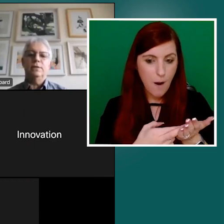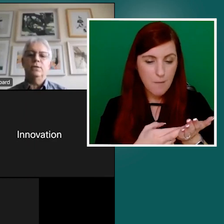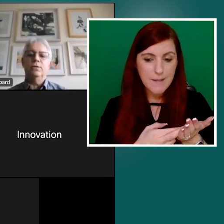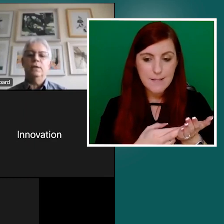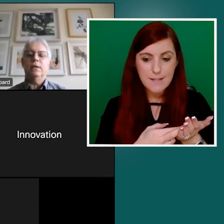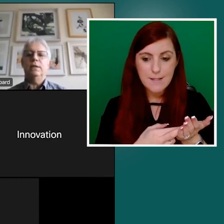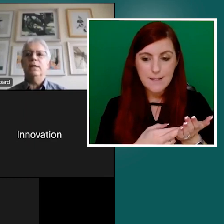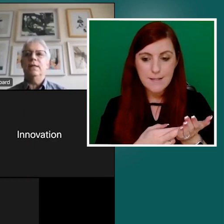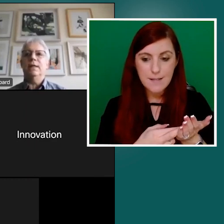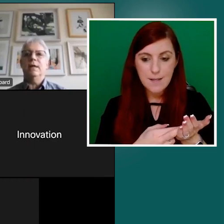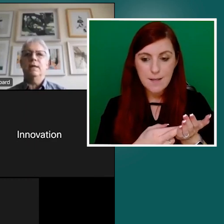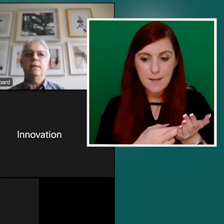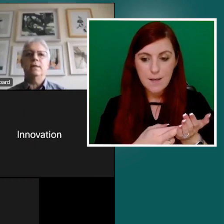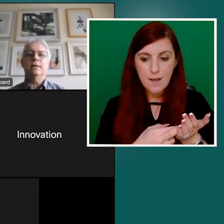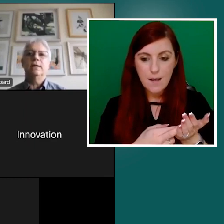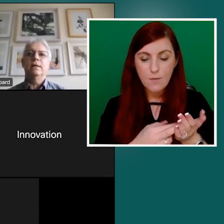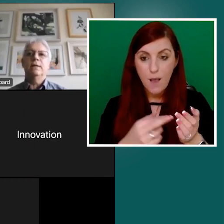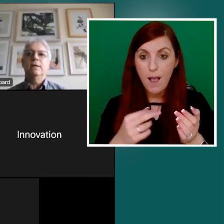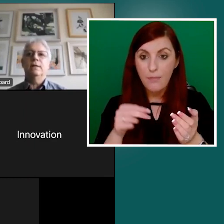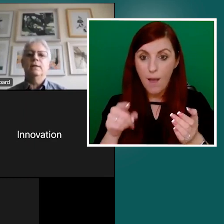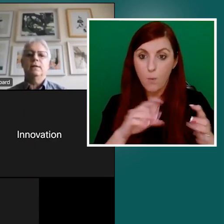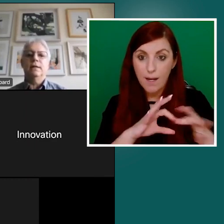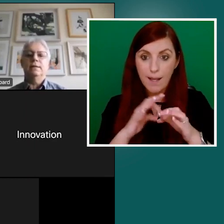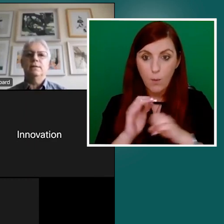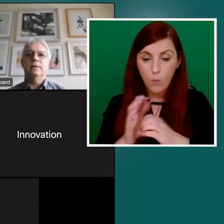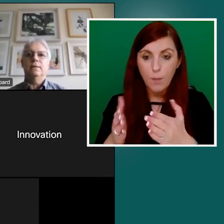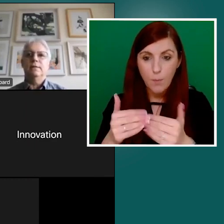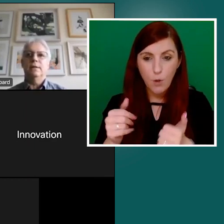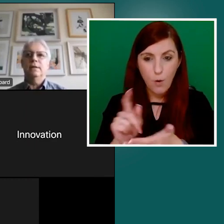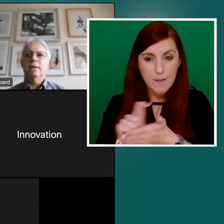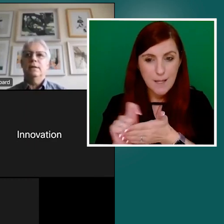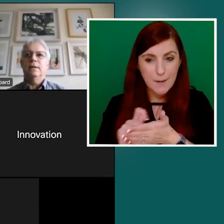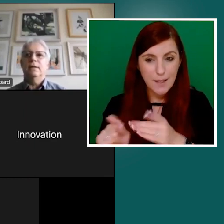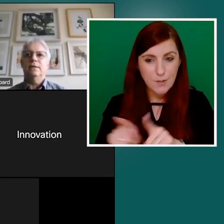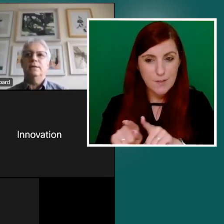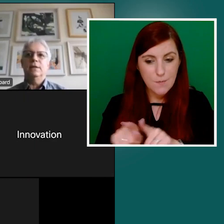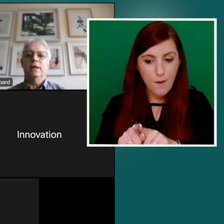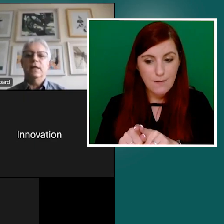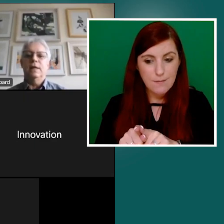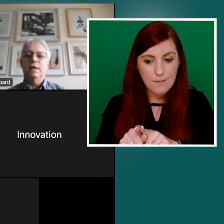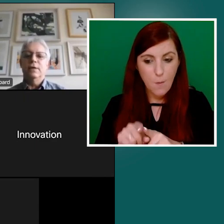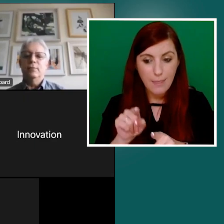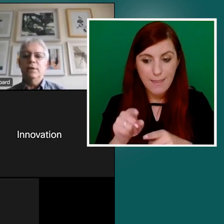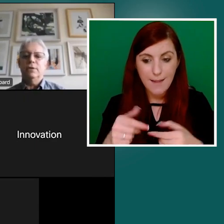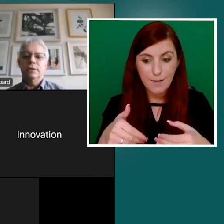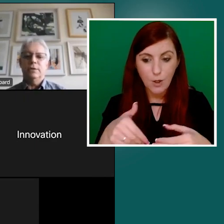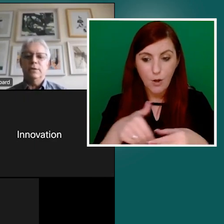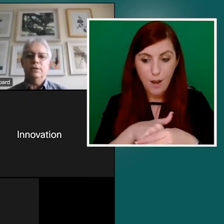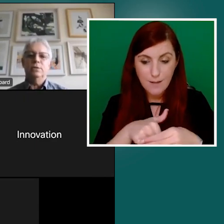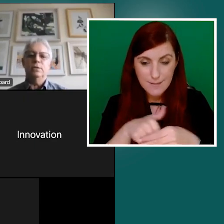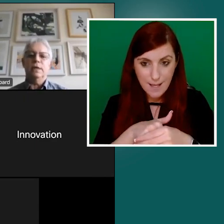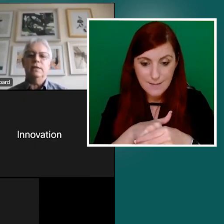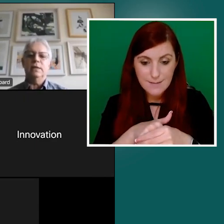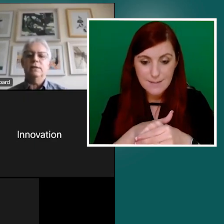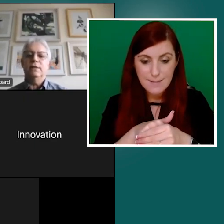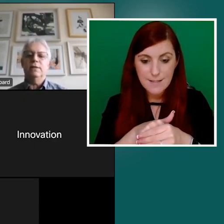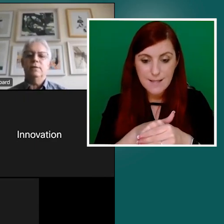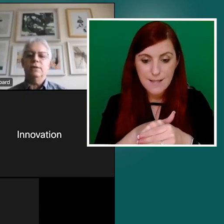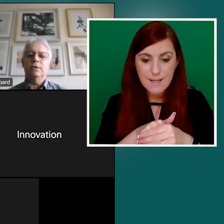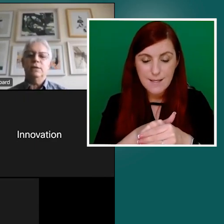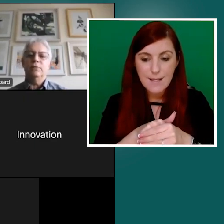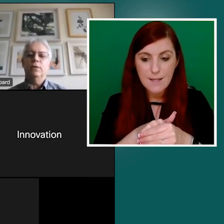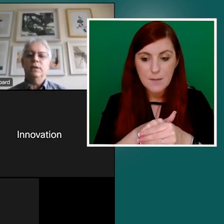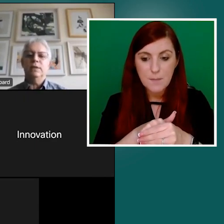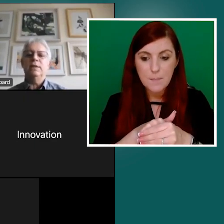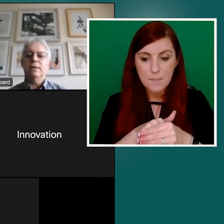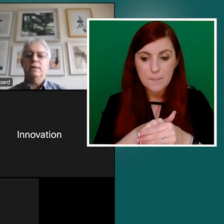And so in, in that context, it's, it's again, another resource. This toolkit is another